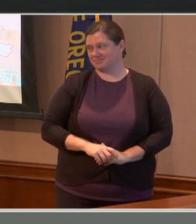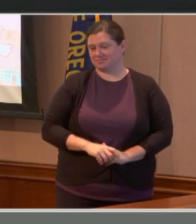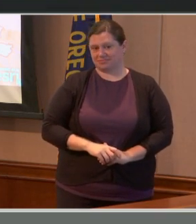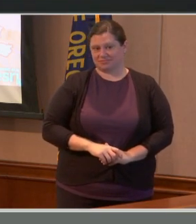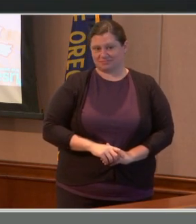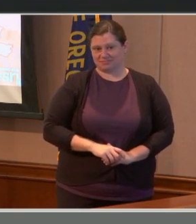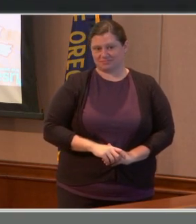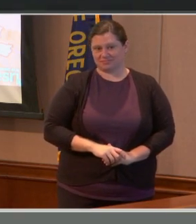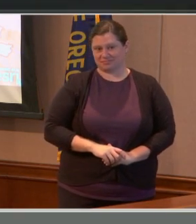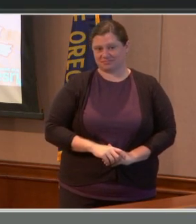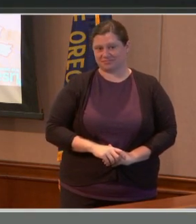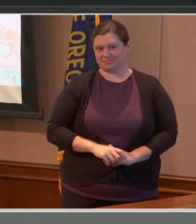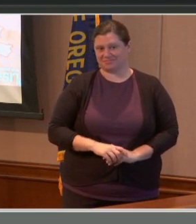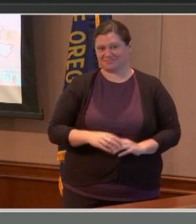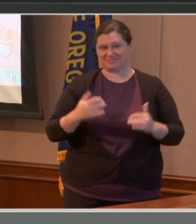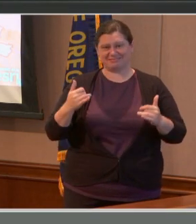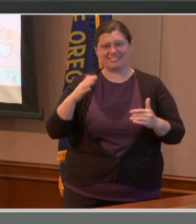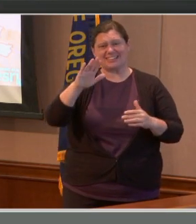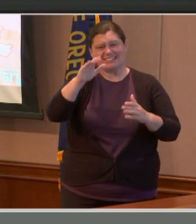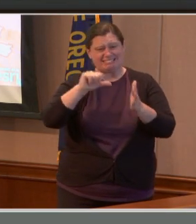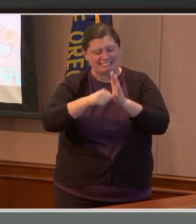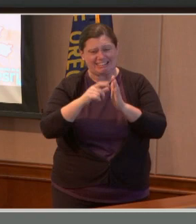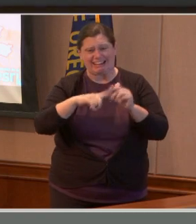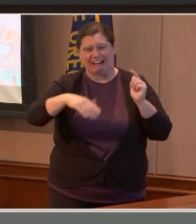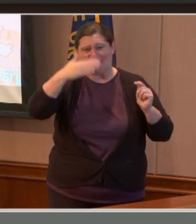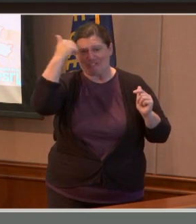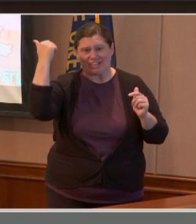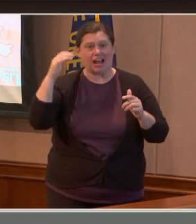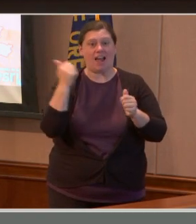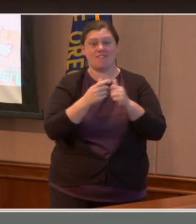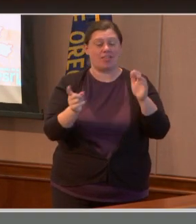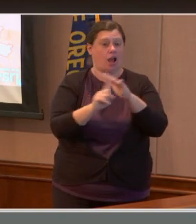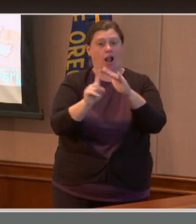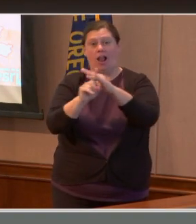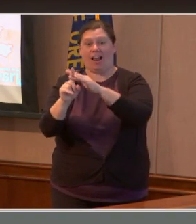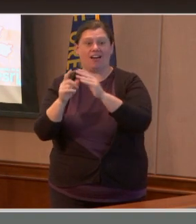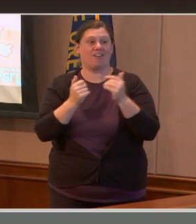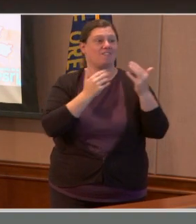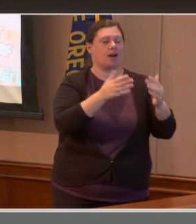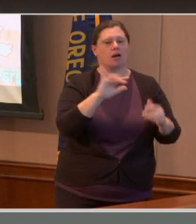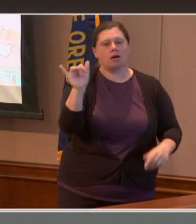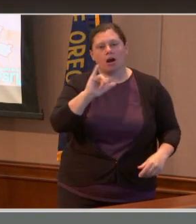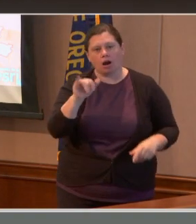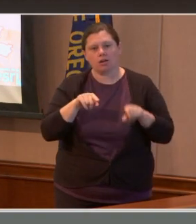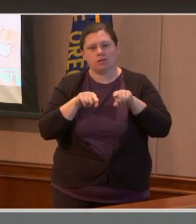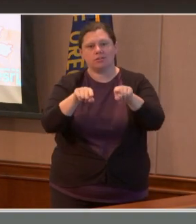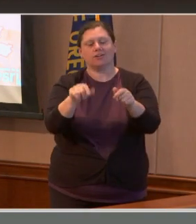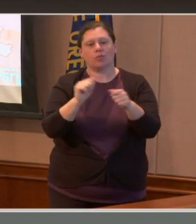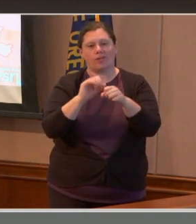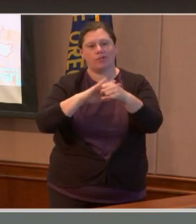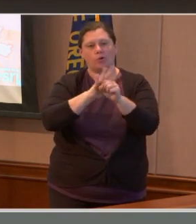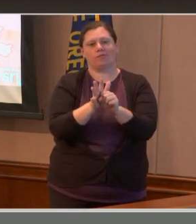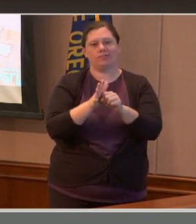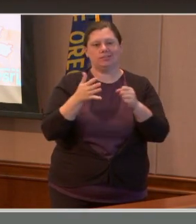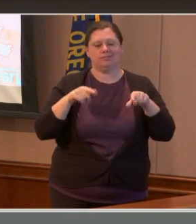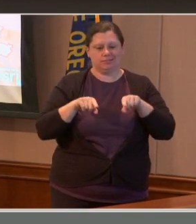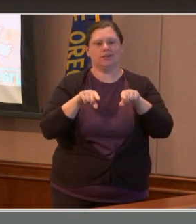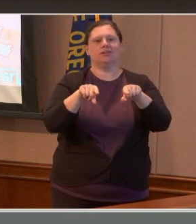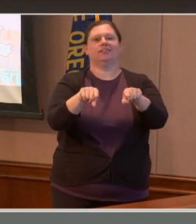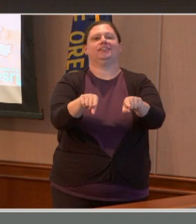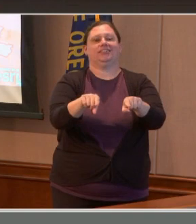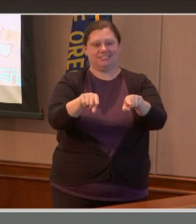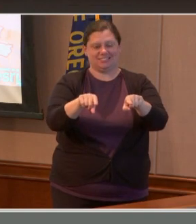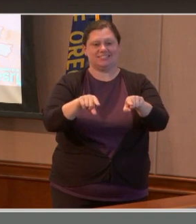So we can't forget that we are still in a pandemic. So we've asked our Clackamas County Public